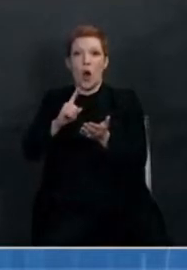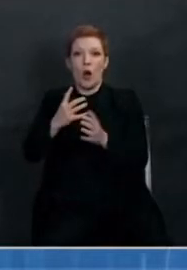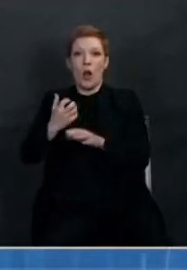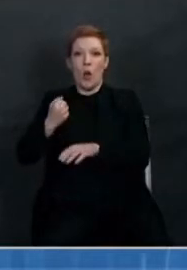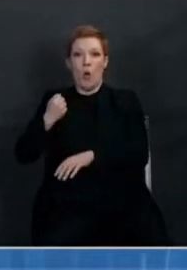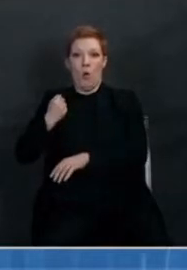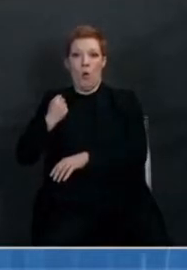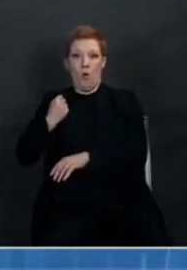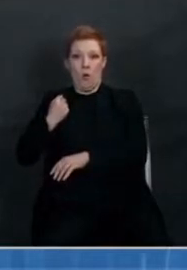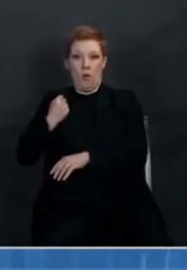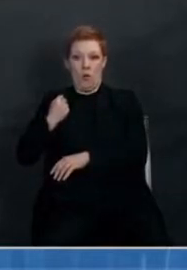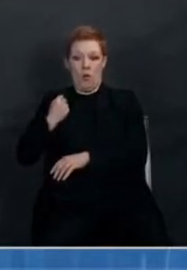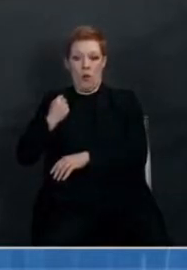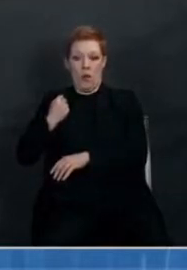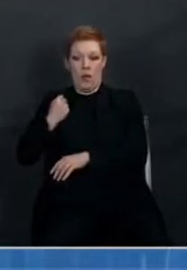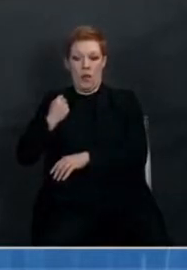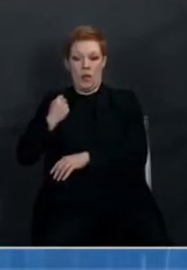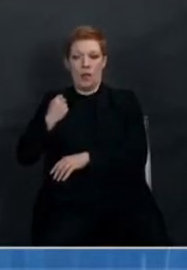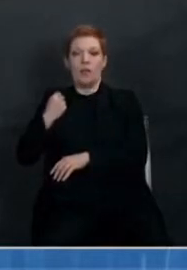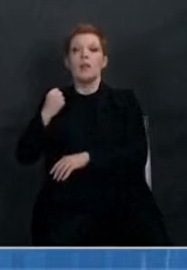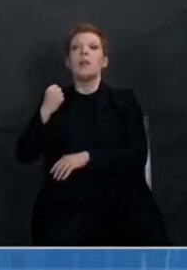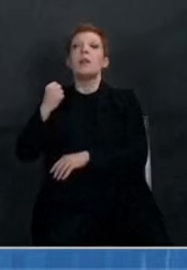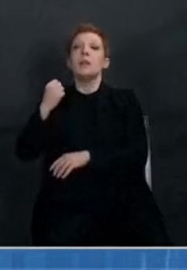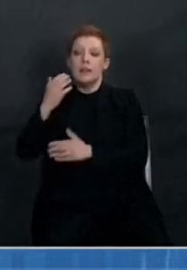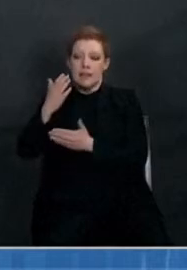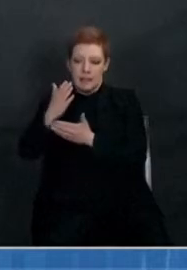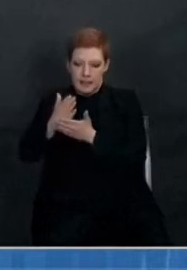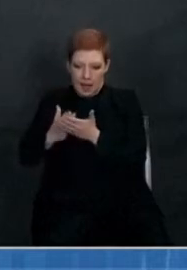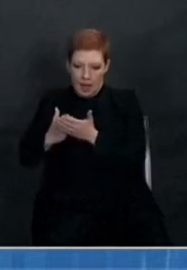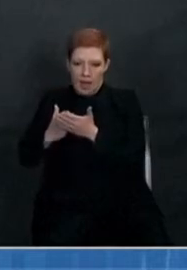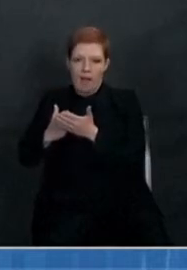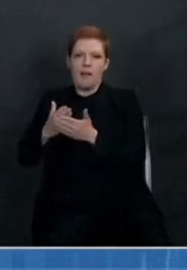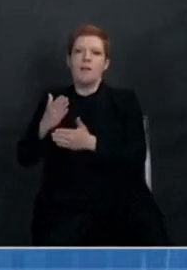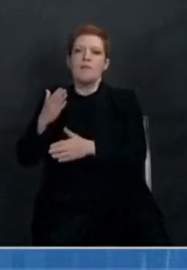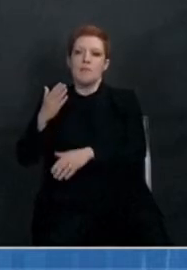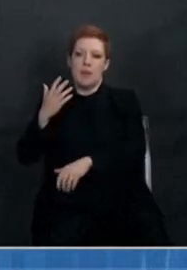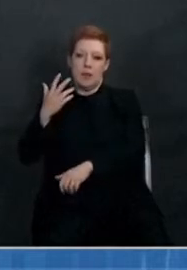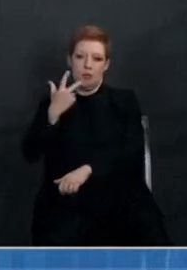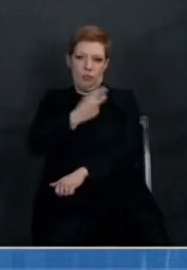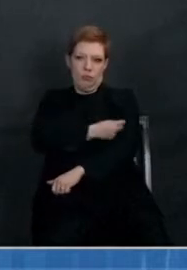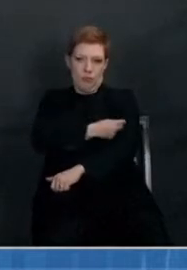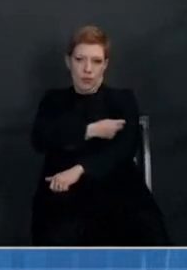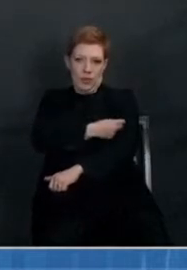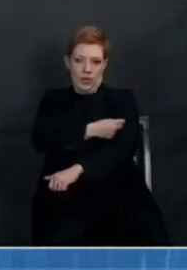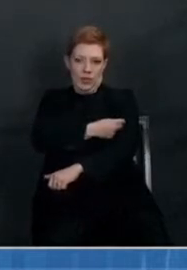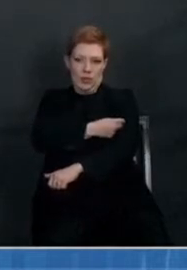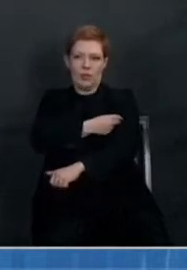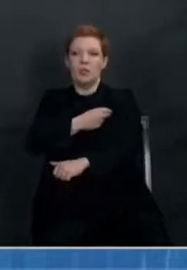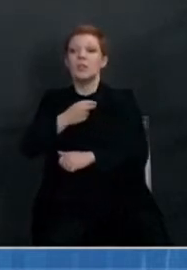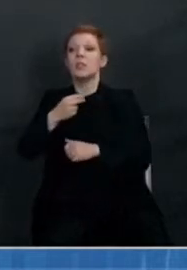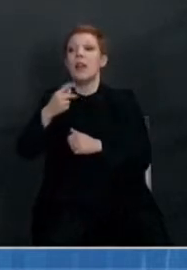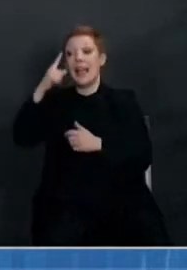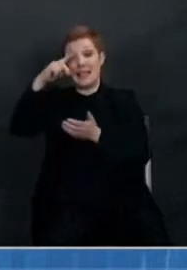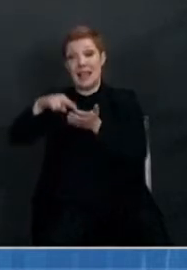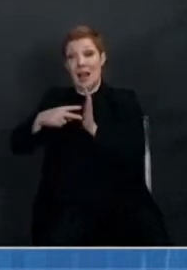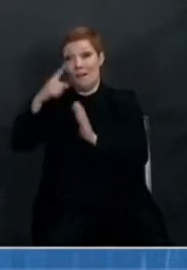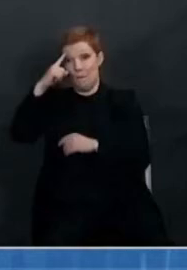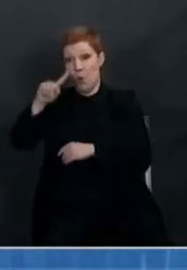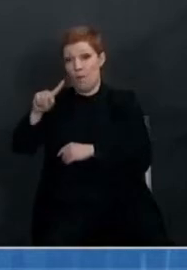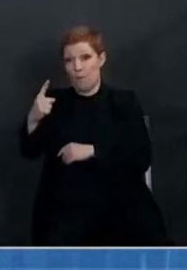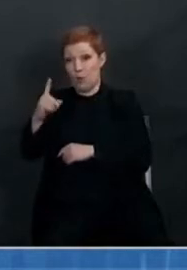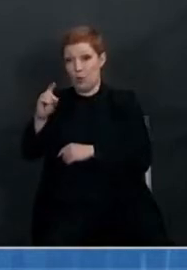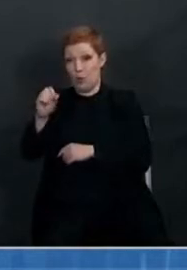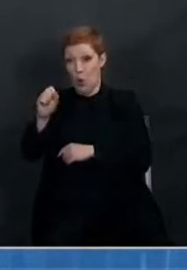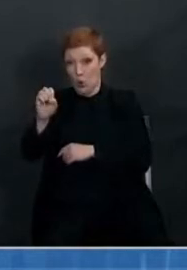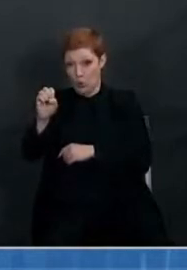and instead keeping them in reserve for second doses for patients. We want to be clear that we understand